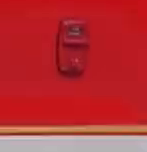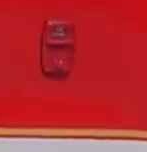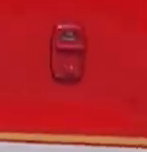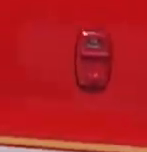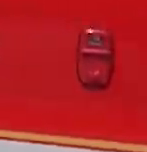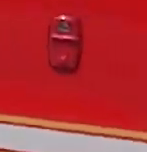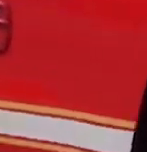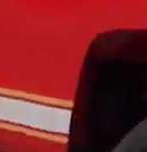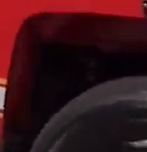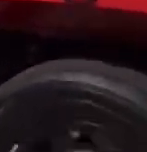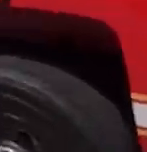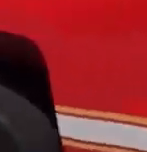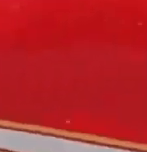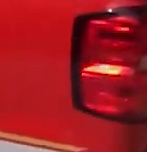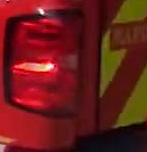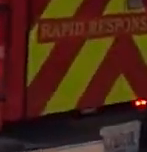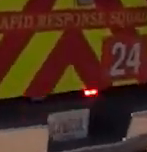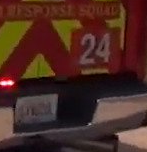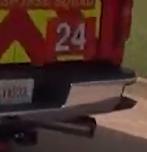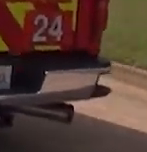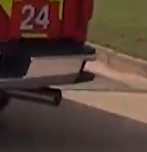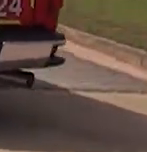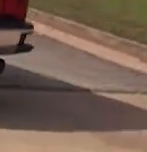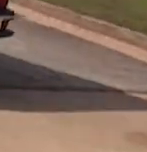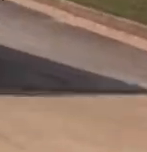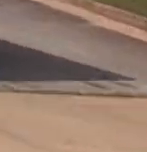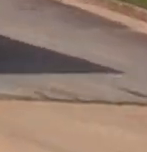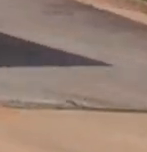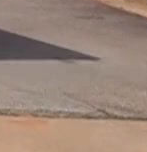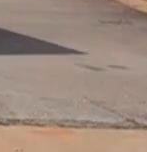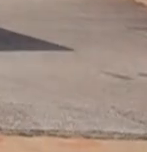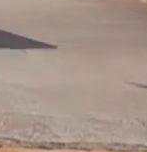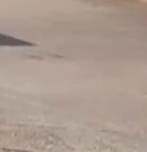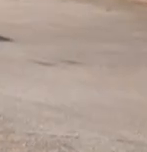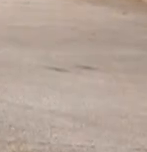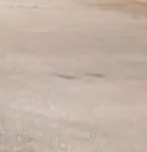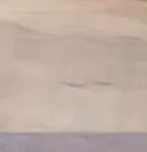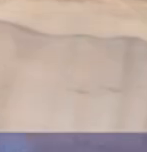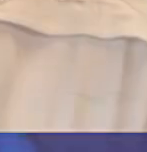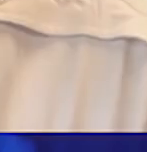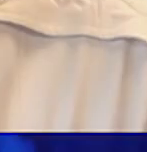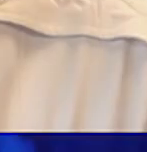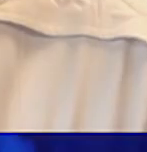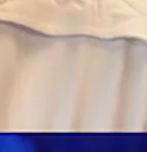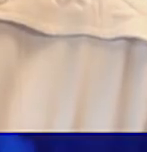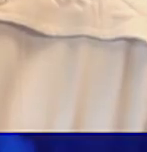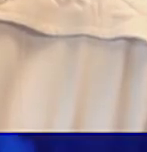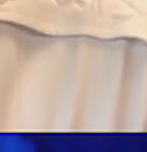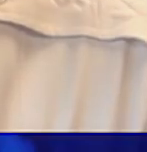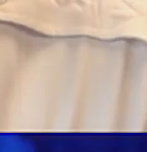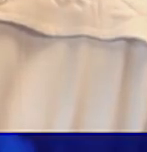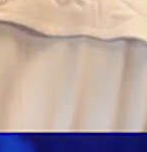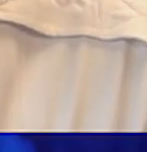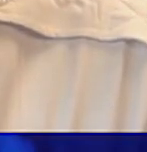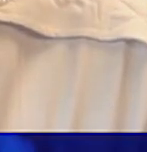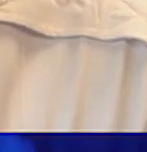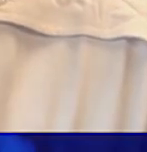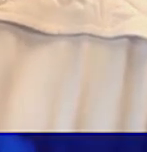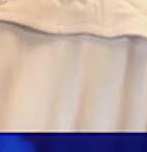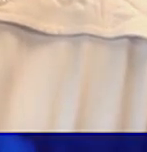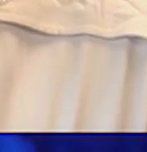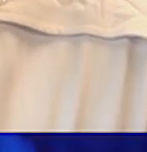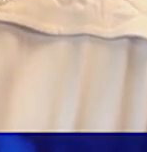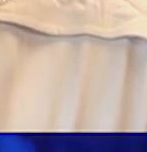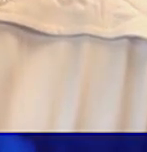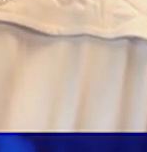better prepared to continue to serve and protect. We're still running approximately 350 calls a day.